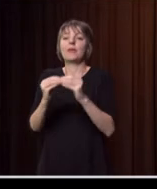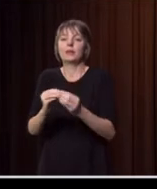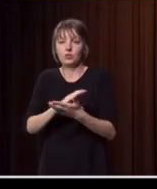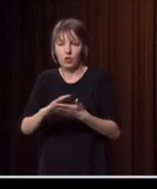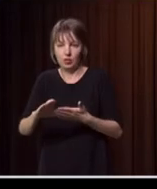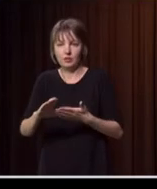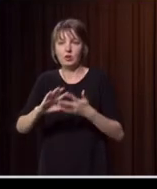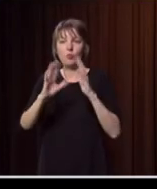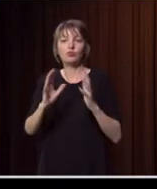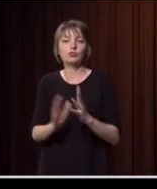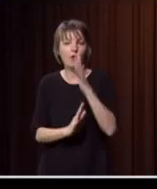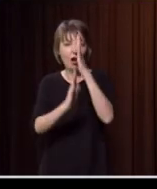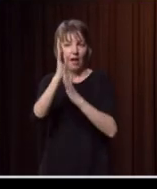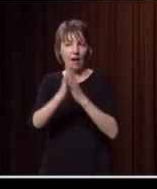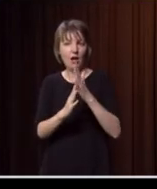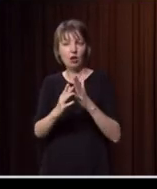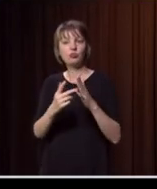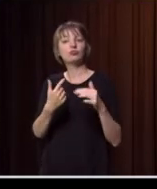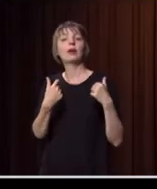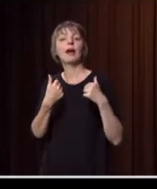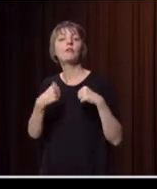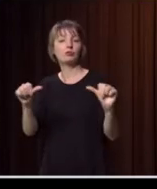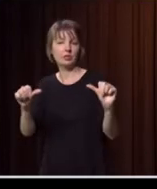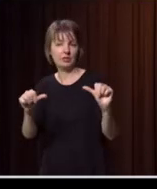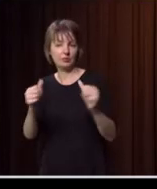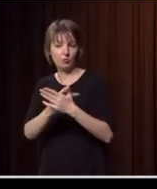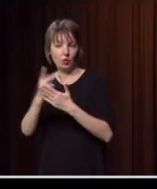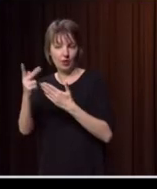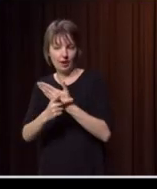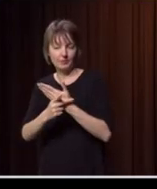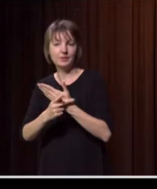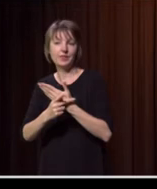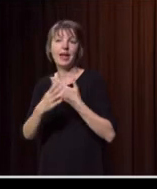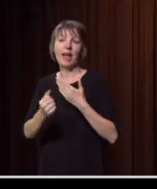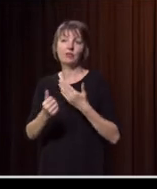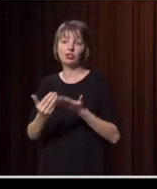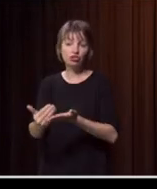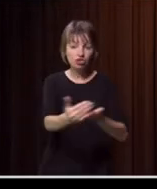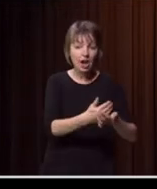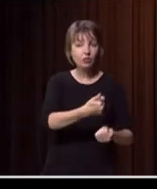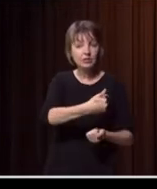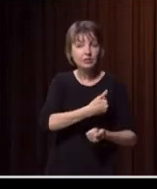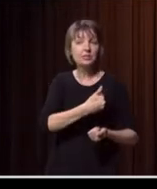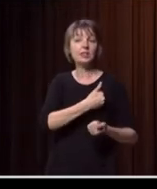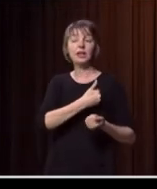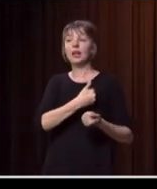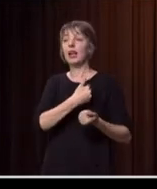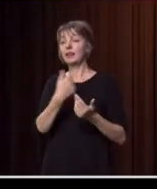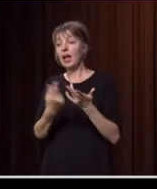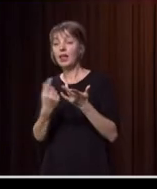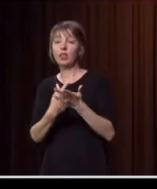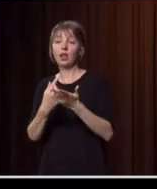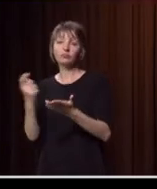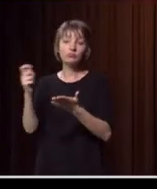programs, primarily with the state, but also matched with the Commonwealth. Then we've got charity organisations and donated programs on top of that,